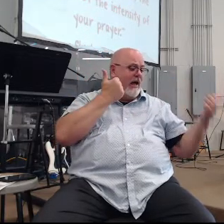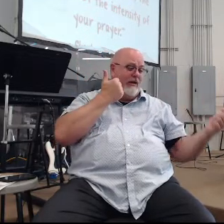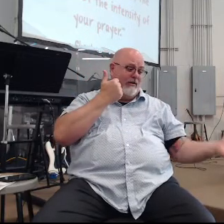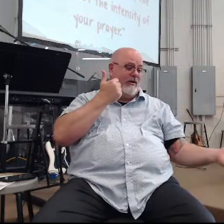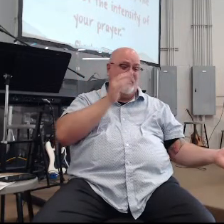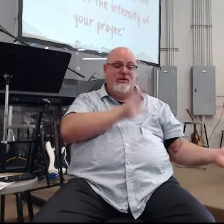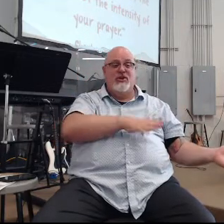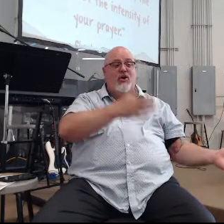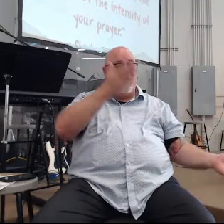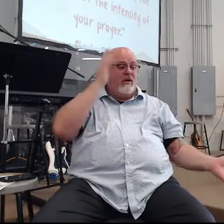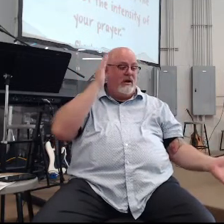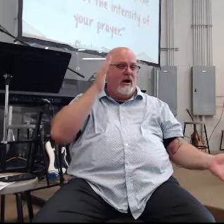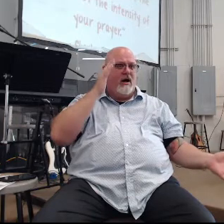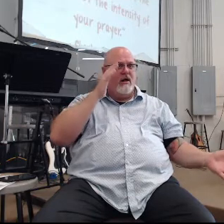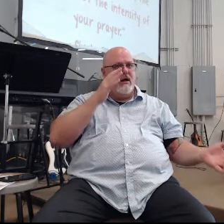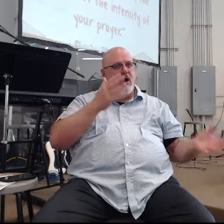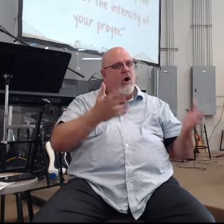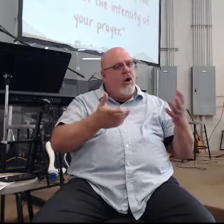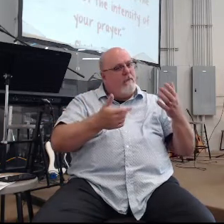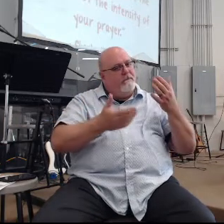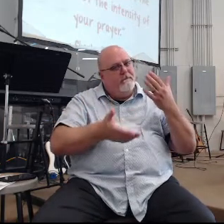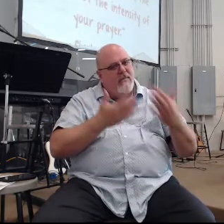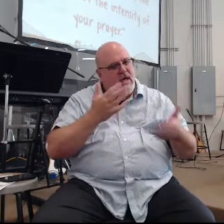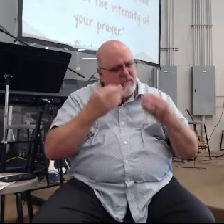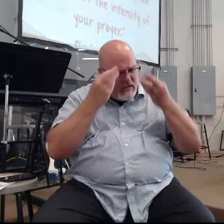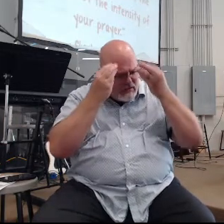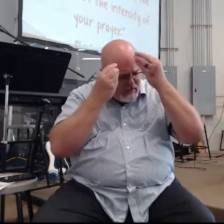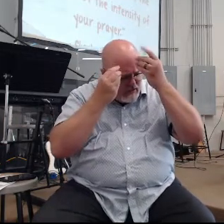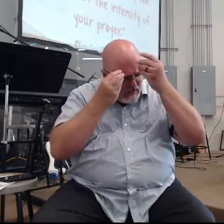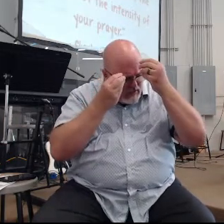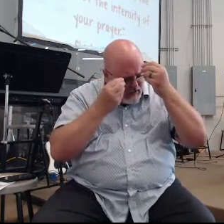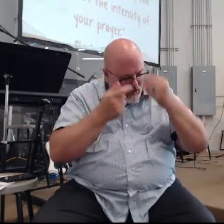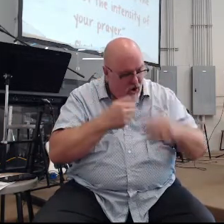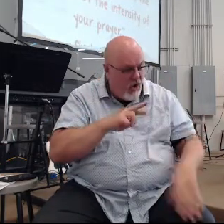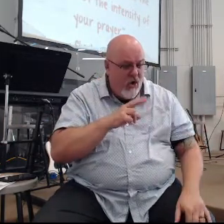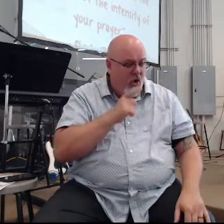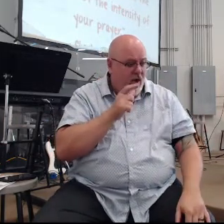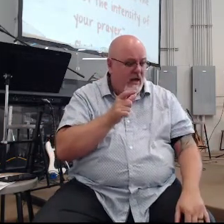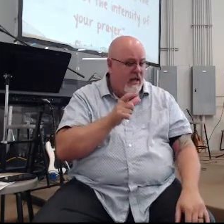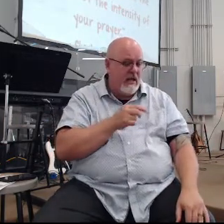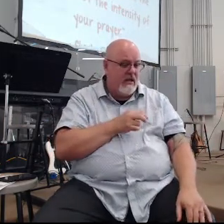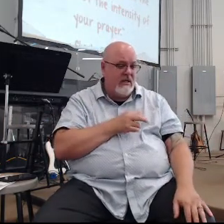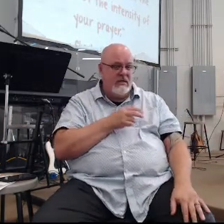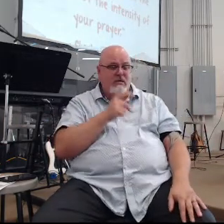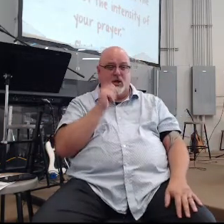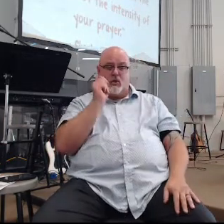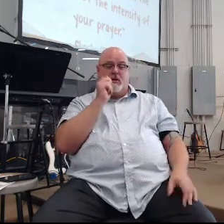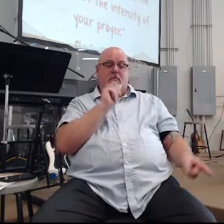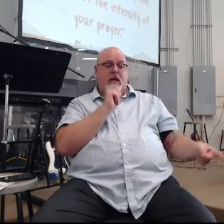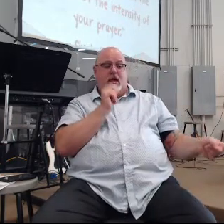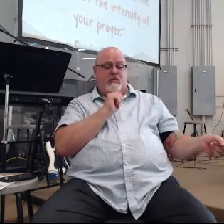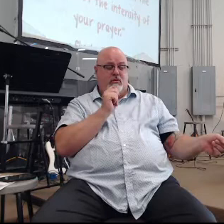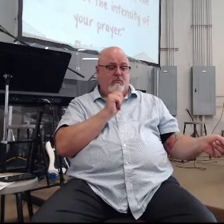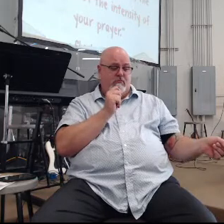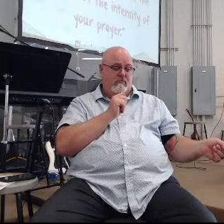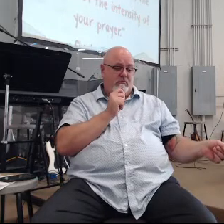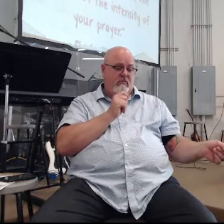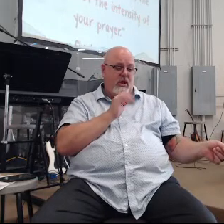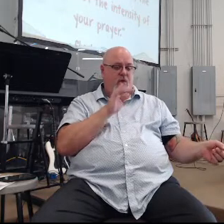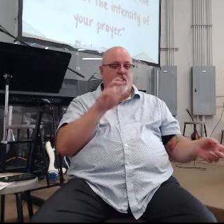god either he is musing so he's just thinking deeply about stuff or he's relieving himself going to the bathroom or